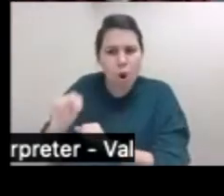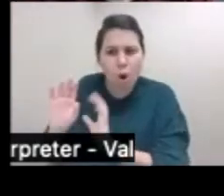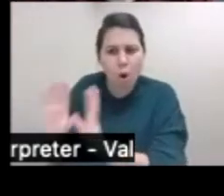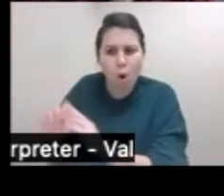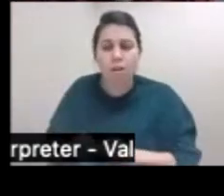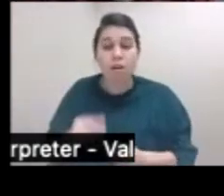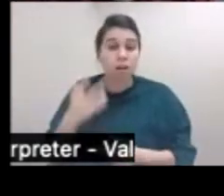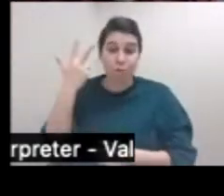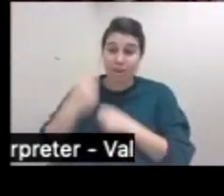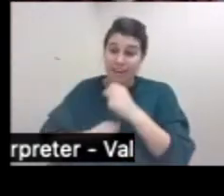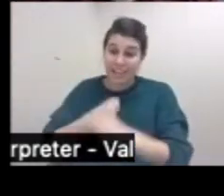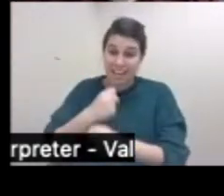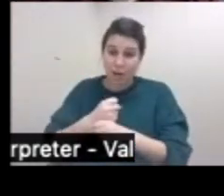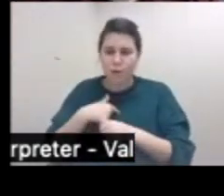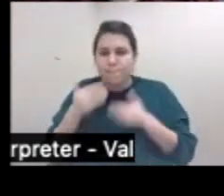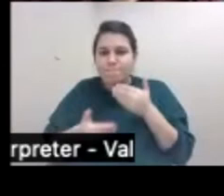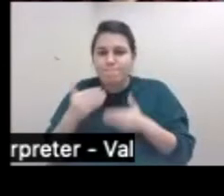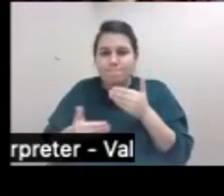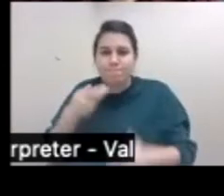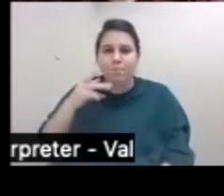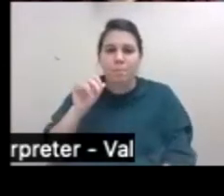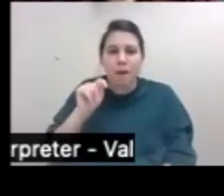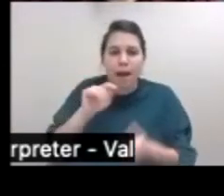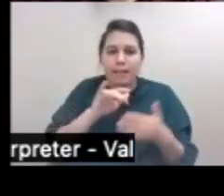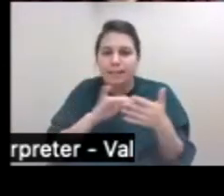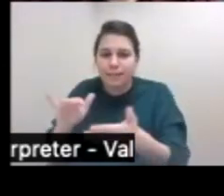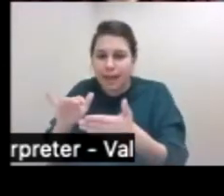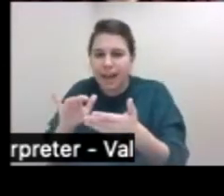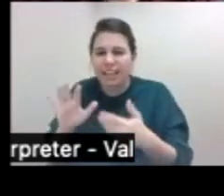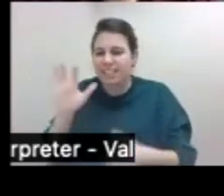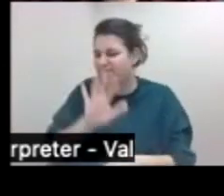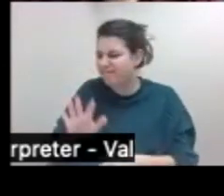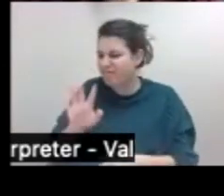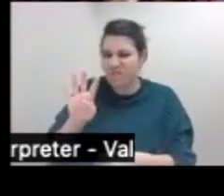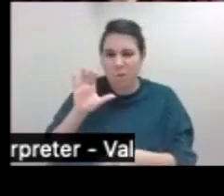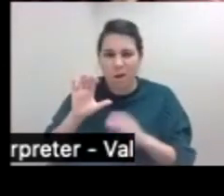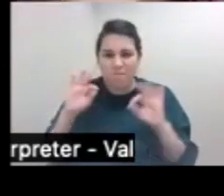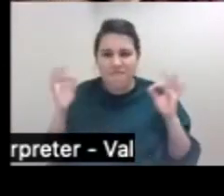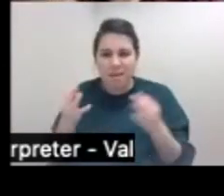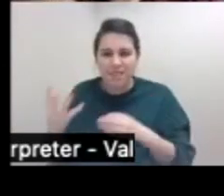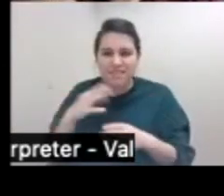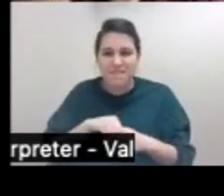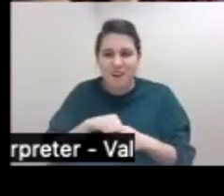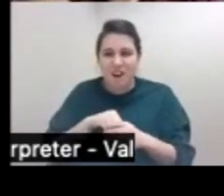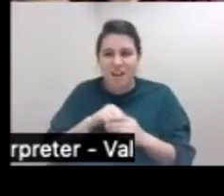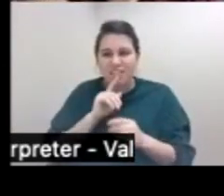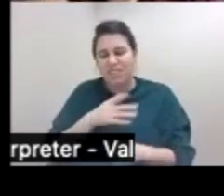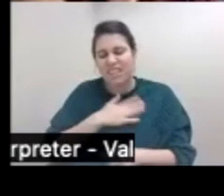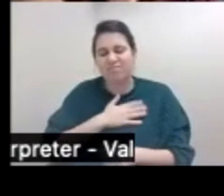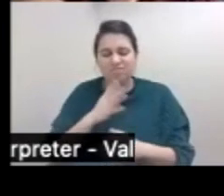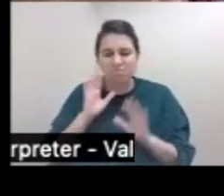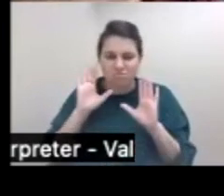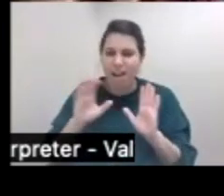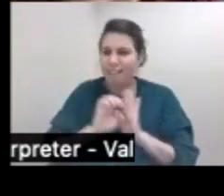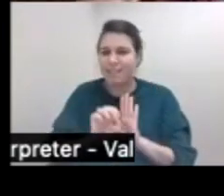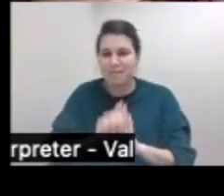years in which just the pilot study involved 400 families. So it was really beautiful example of that.